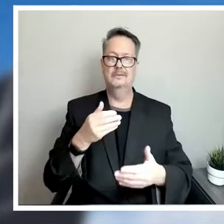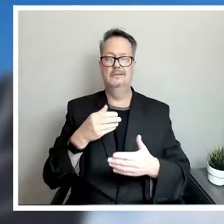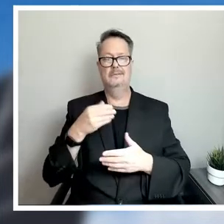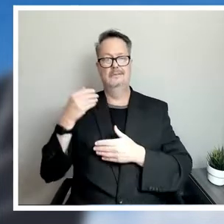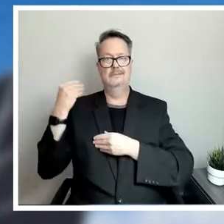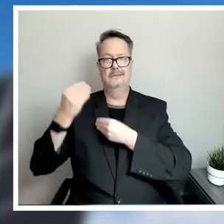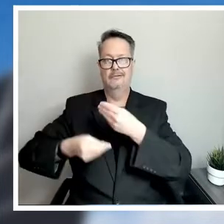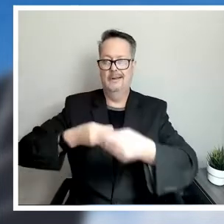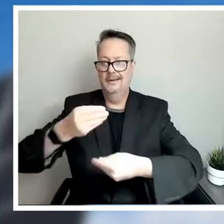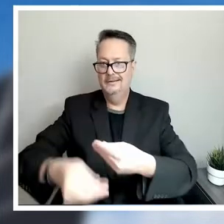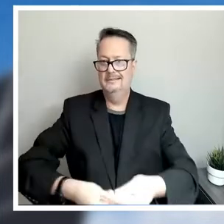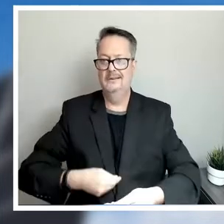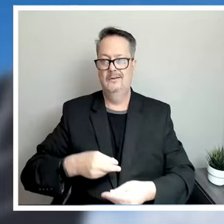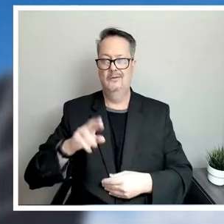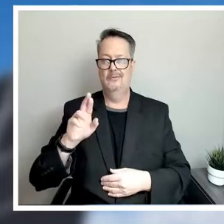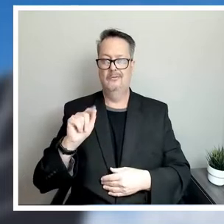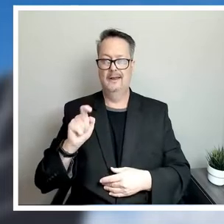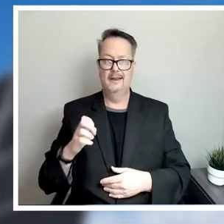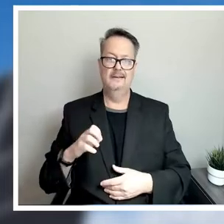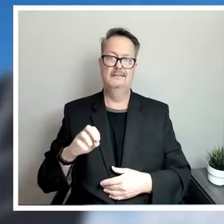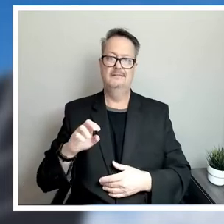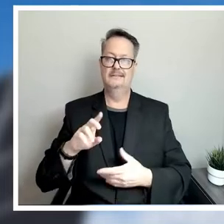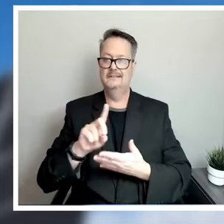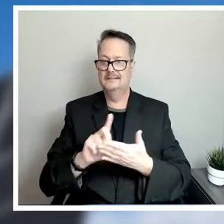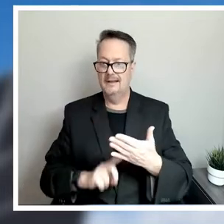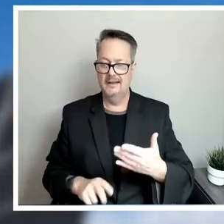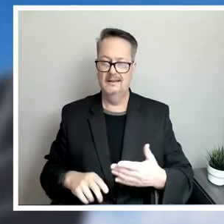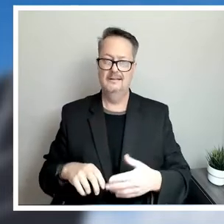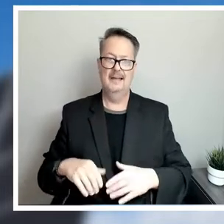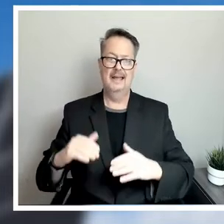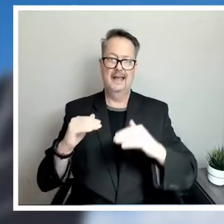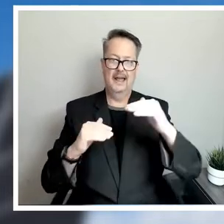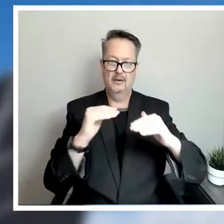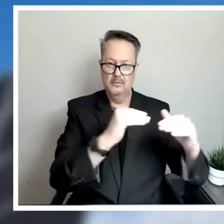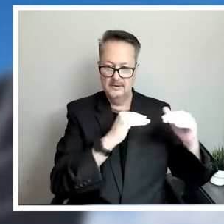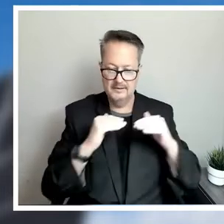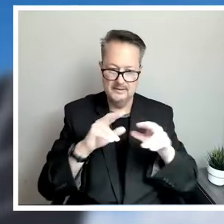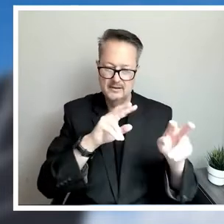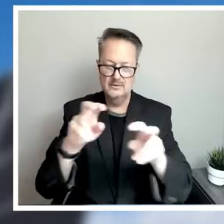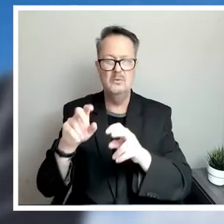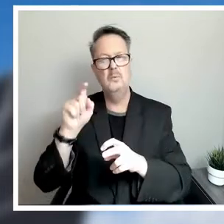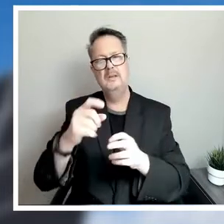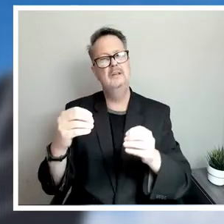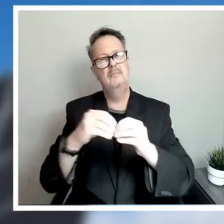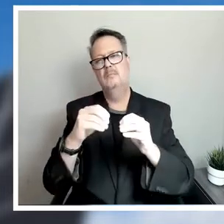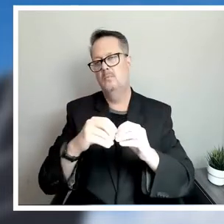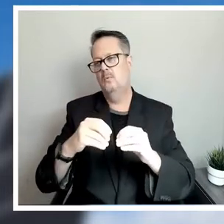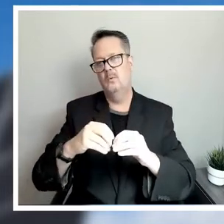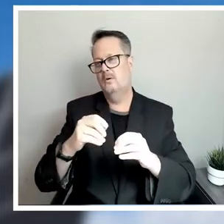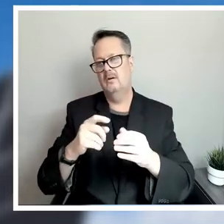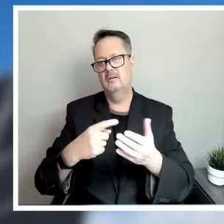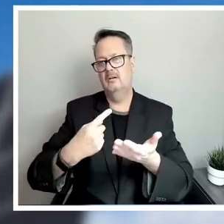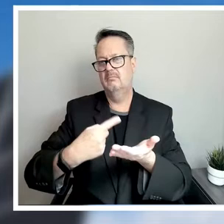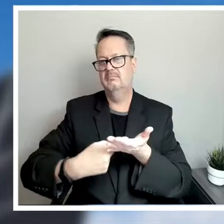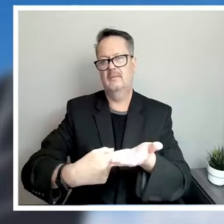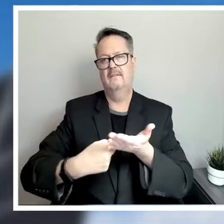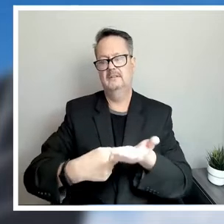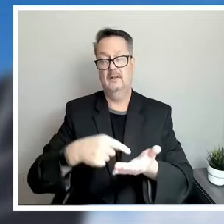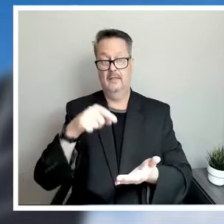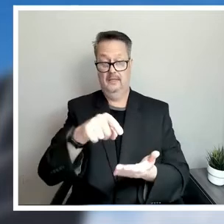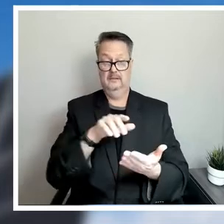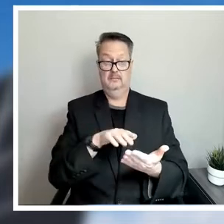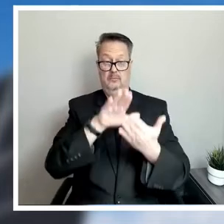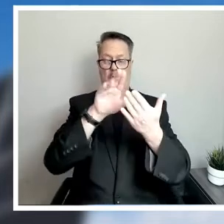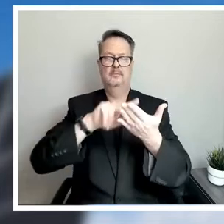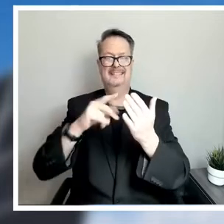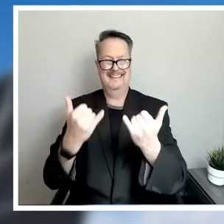those types of issues, we need further conversation with our board, with our rate advisory committee. So this approach allows us to focus on